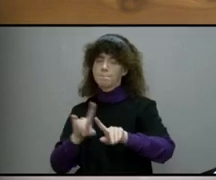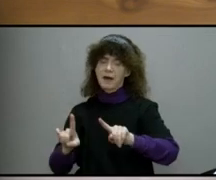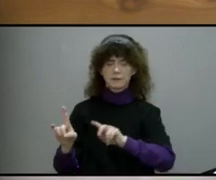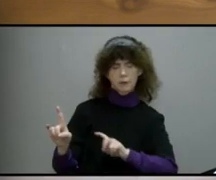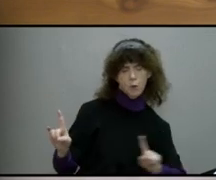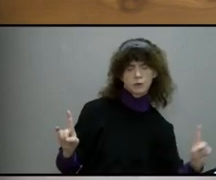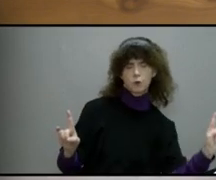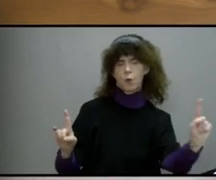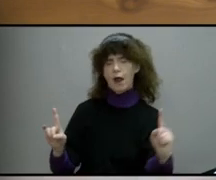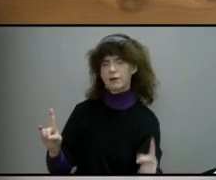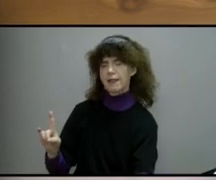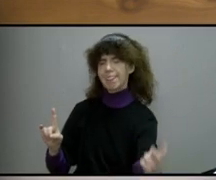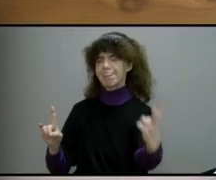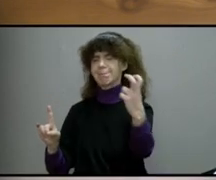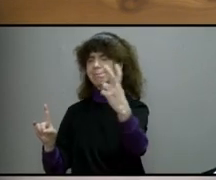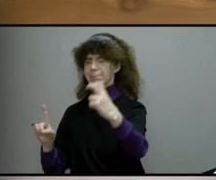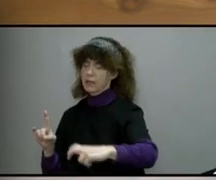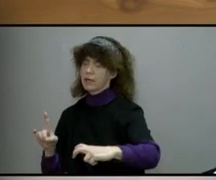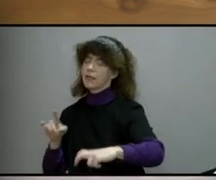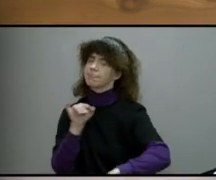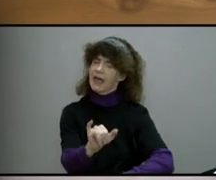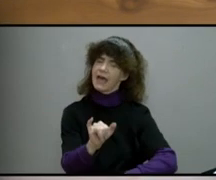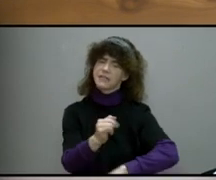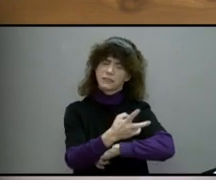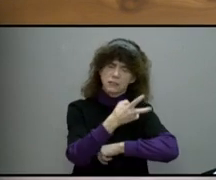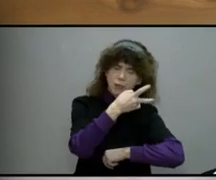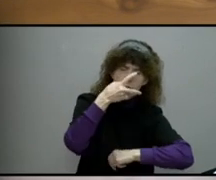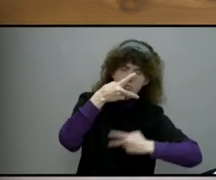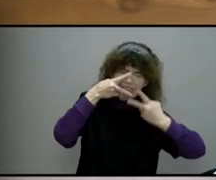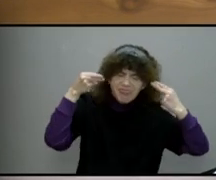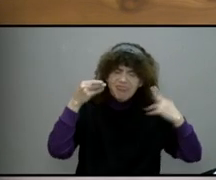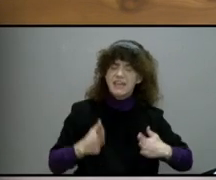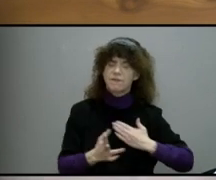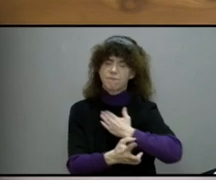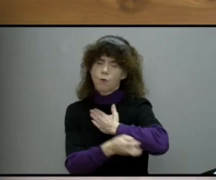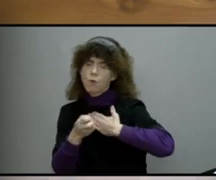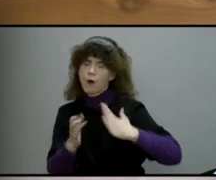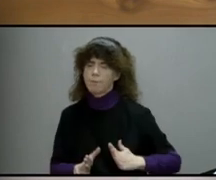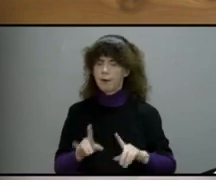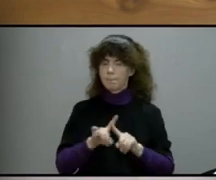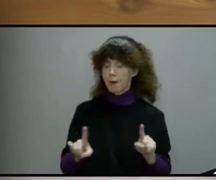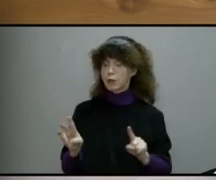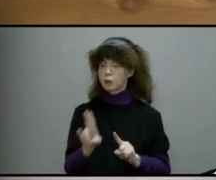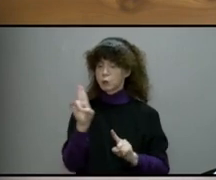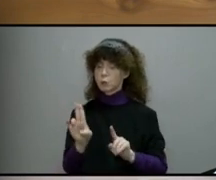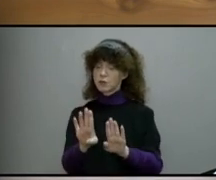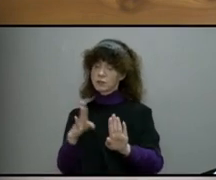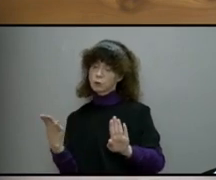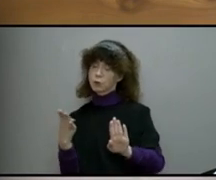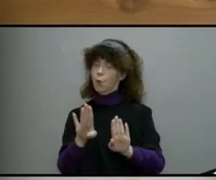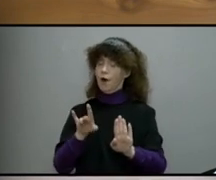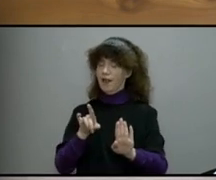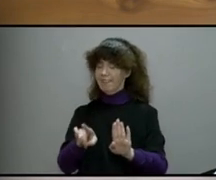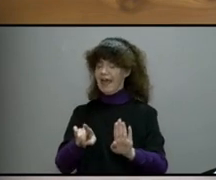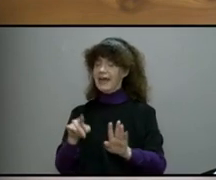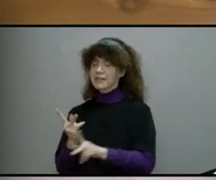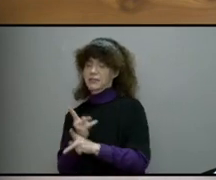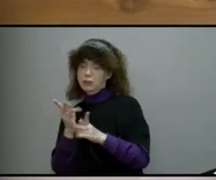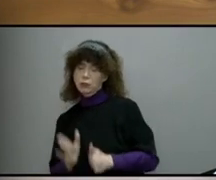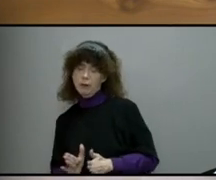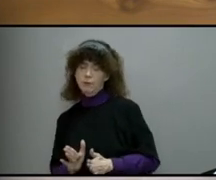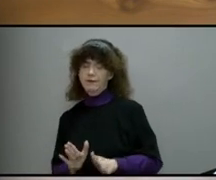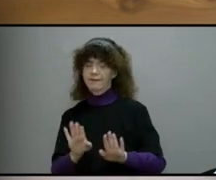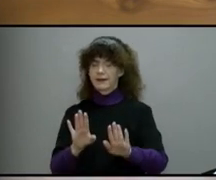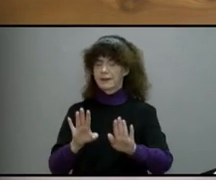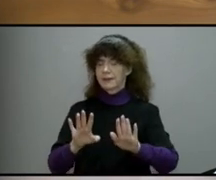that man is a thief and a robber. But he who enters by the door is the shepherd of the sheep. To him